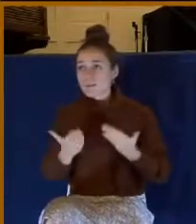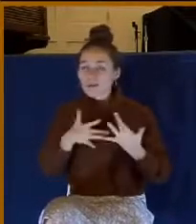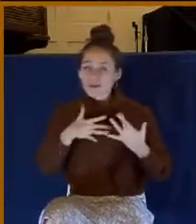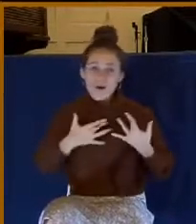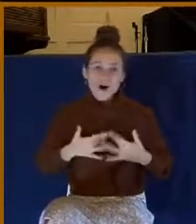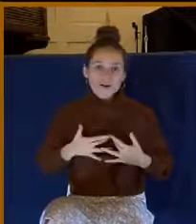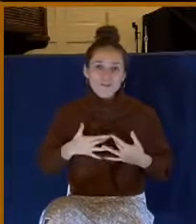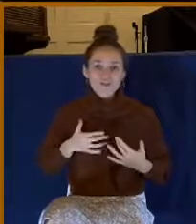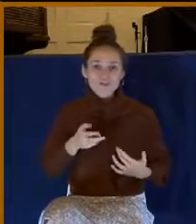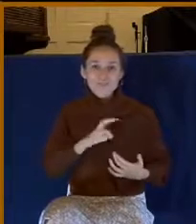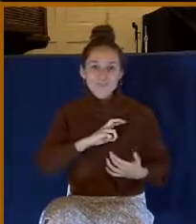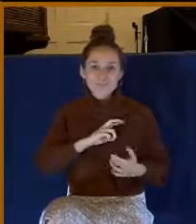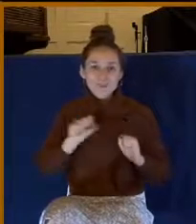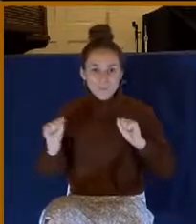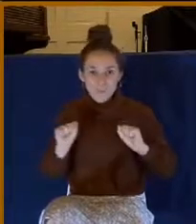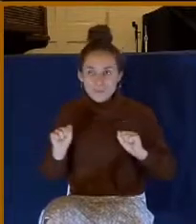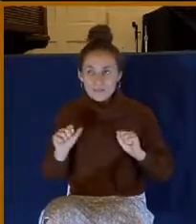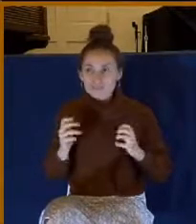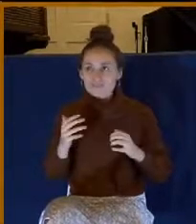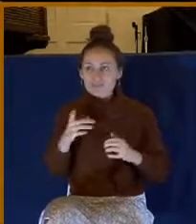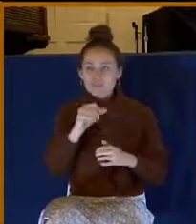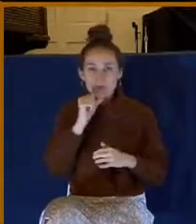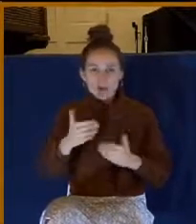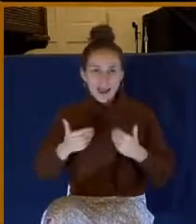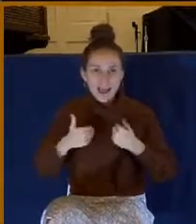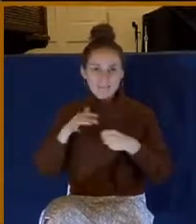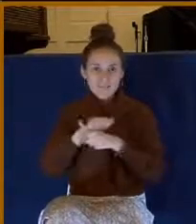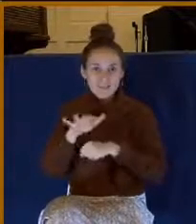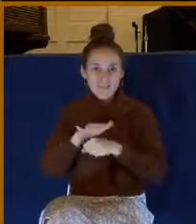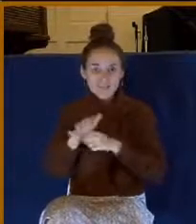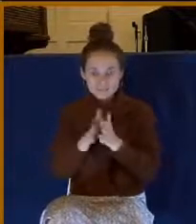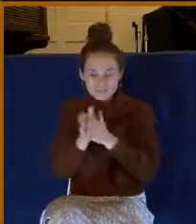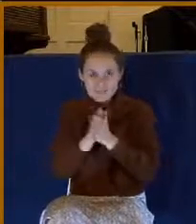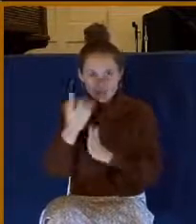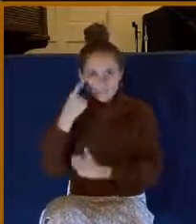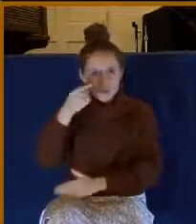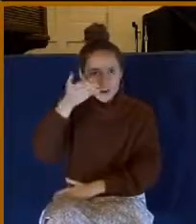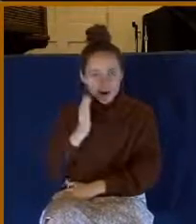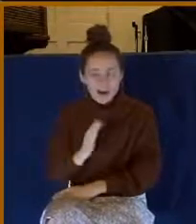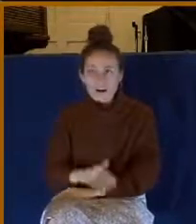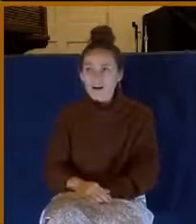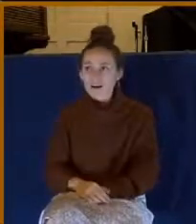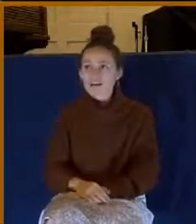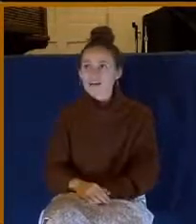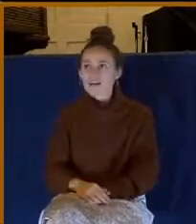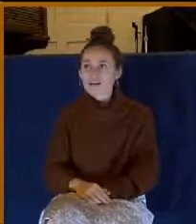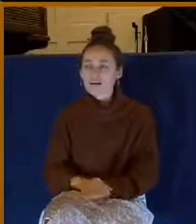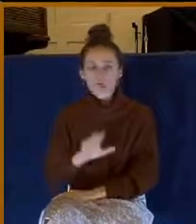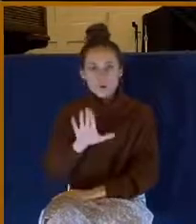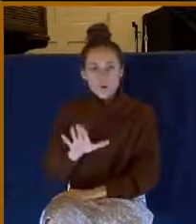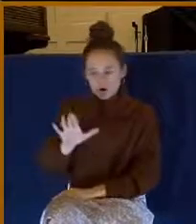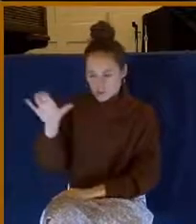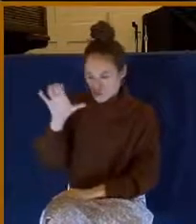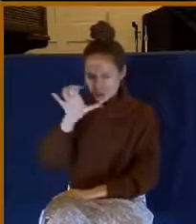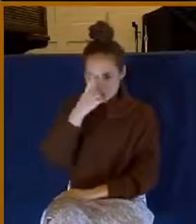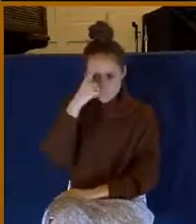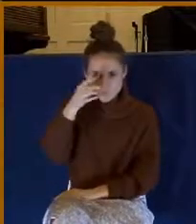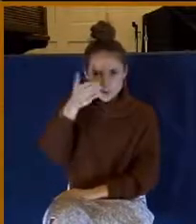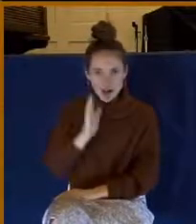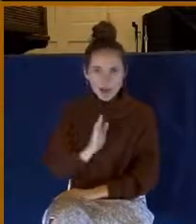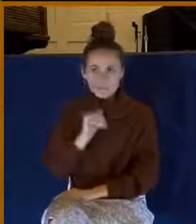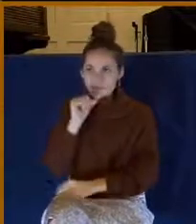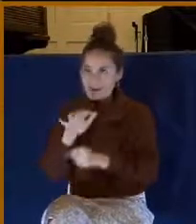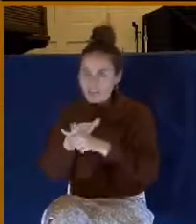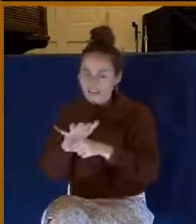just lack a zeal for God. You lack a diligence in your pursuit of God. There's no passion in your